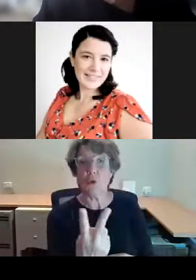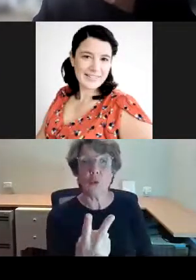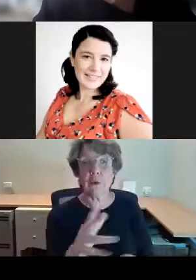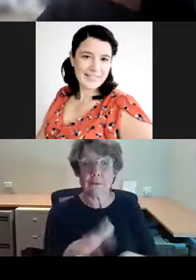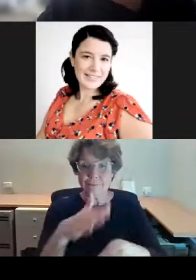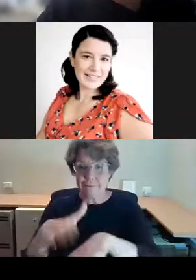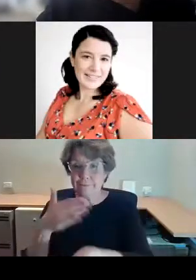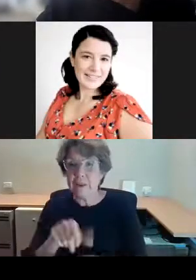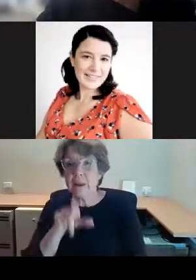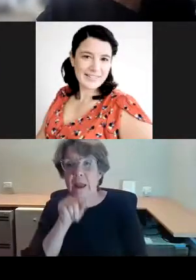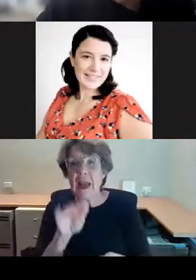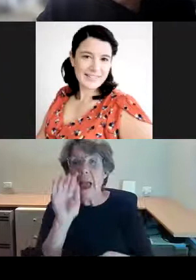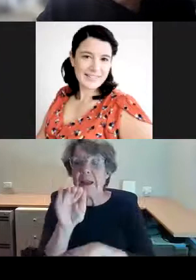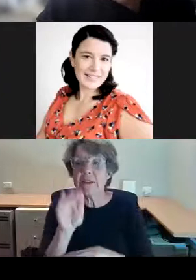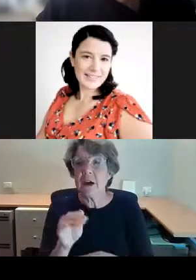the Museum of Sydney.